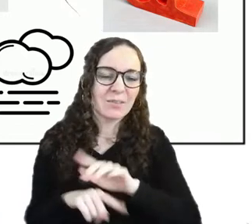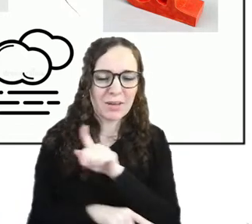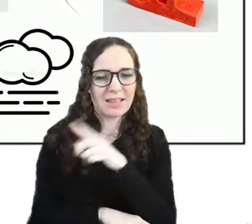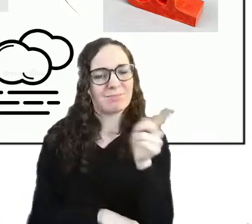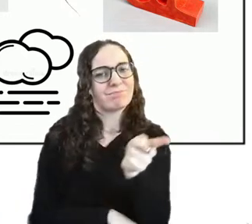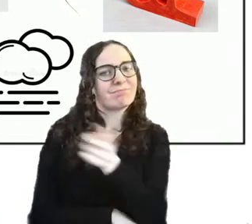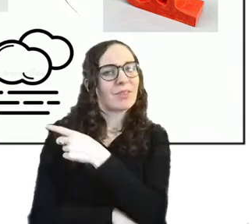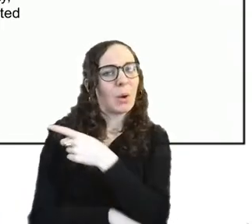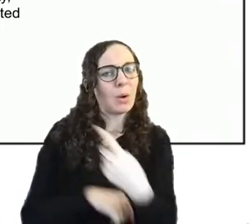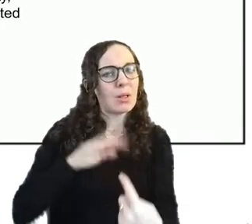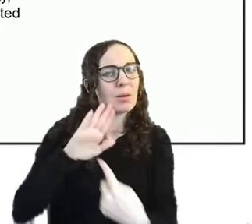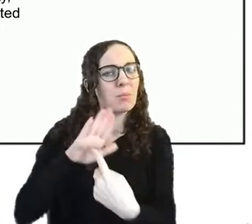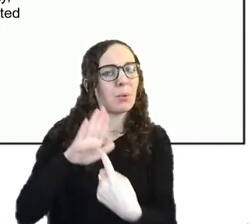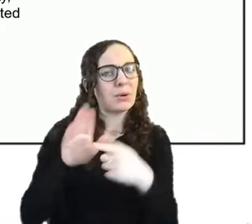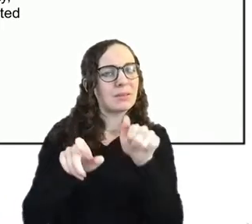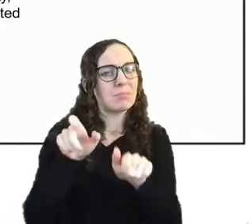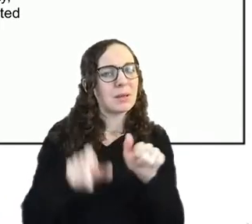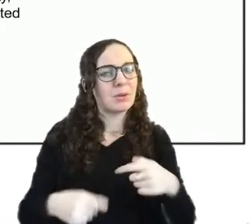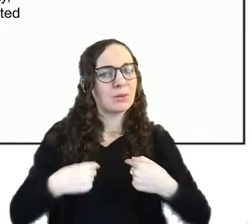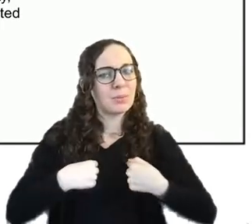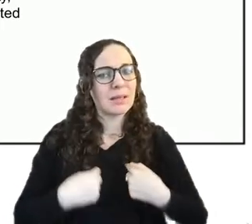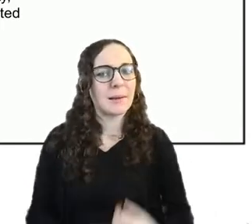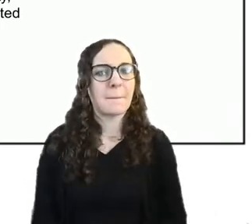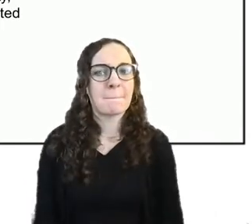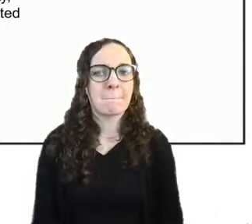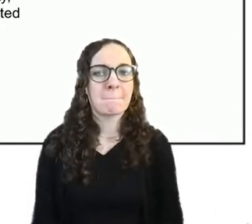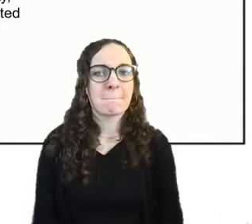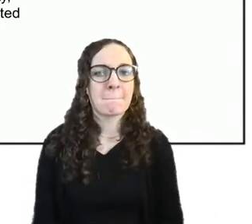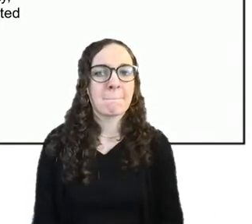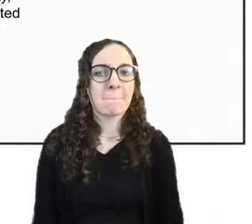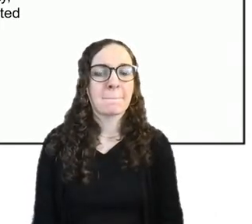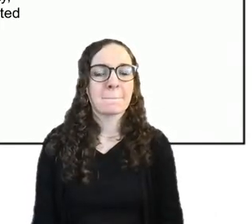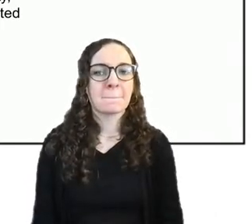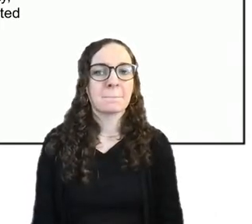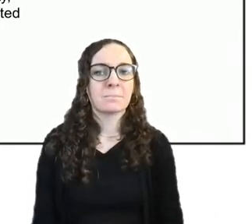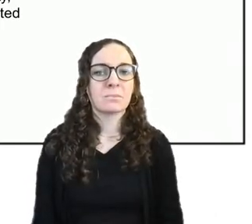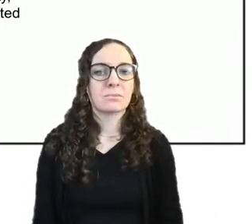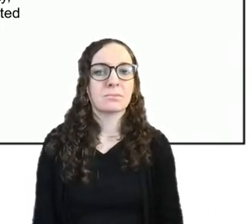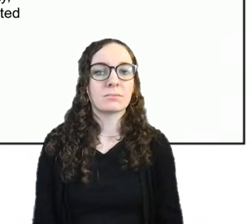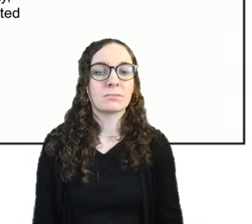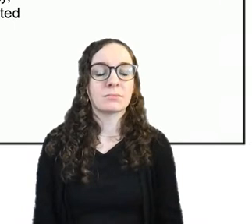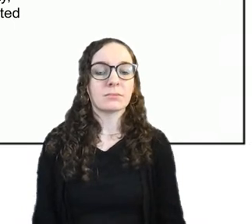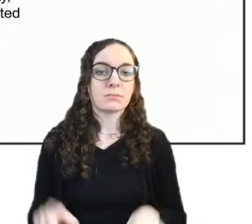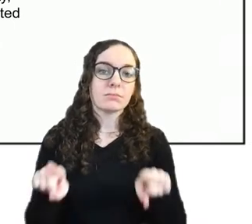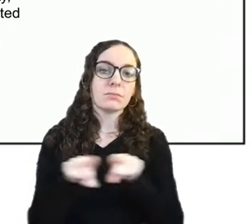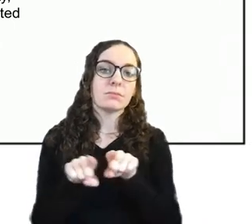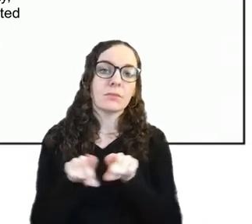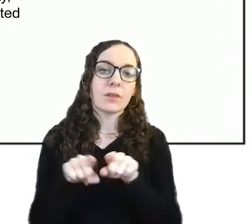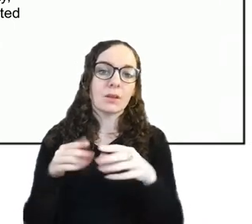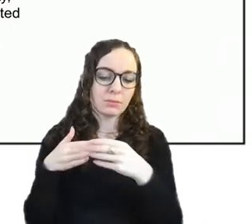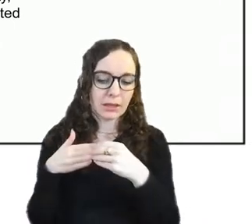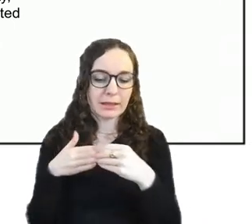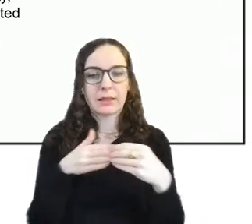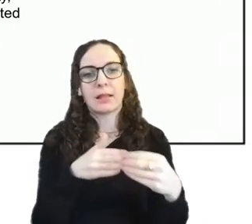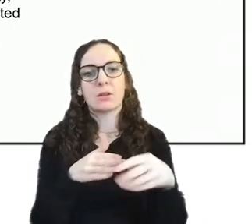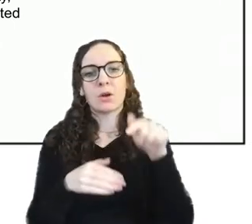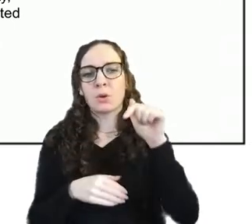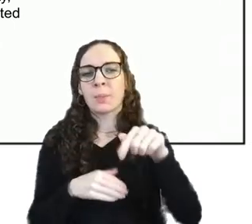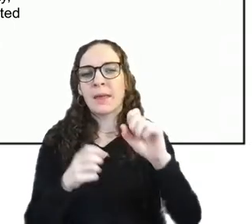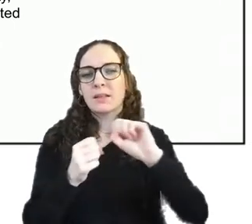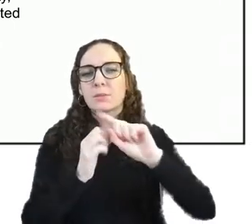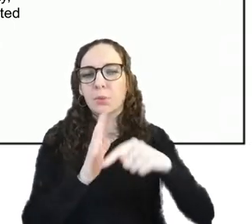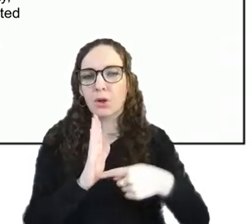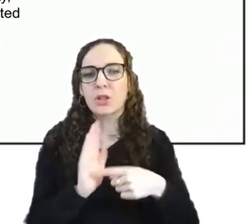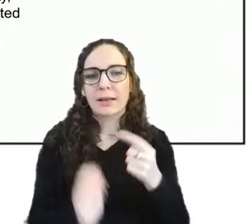and then this like kind of leads on to kind of this project so